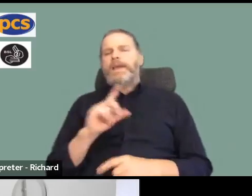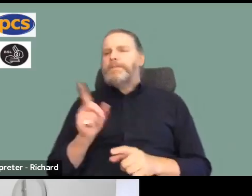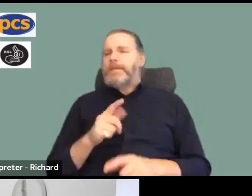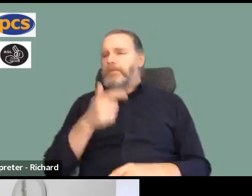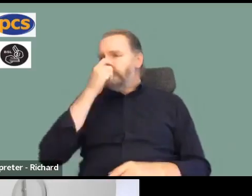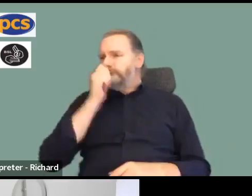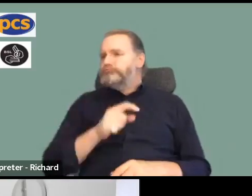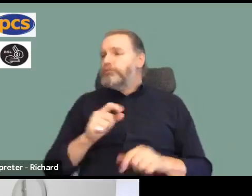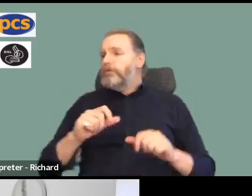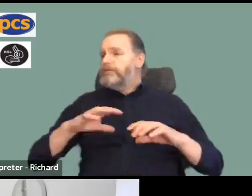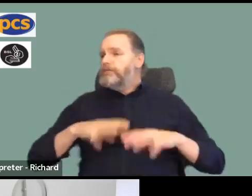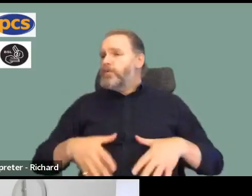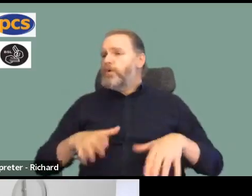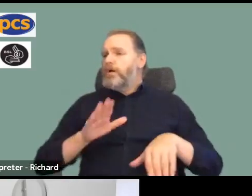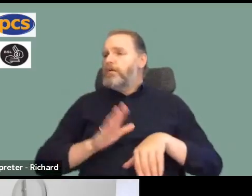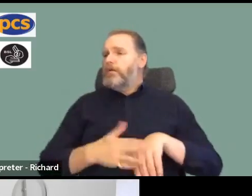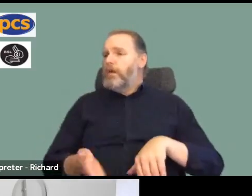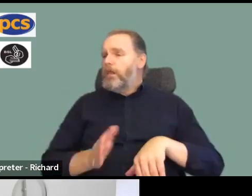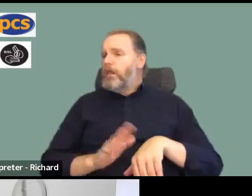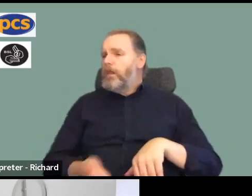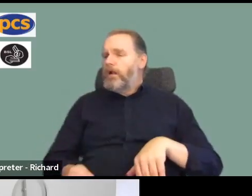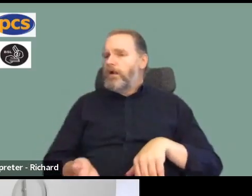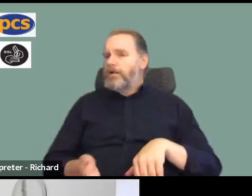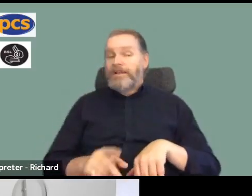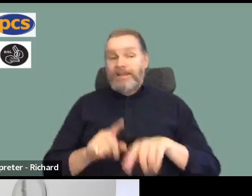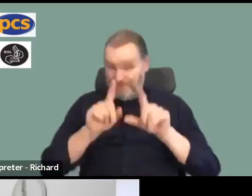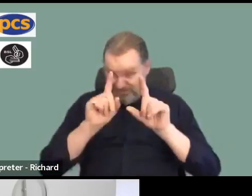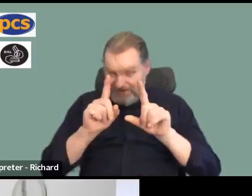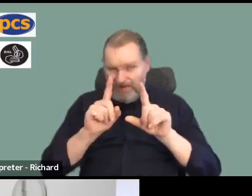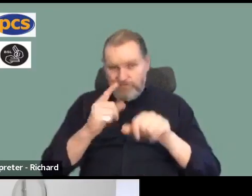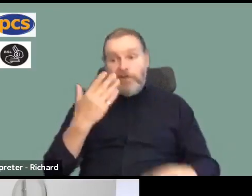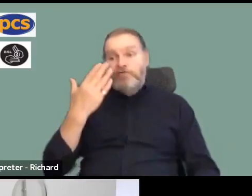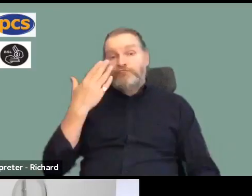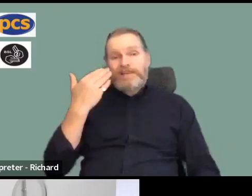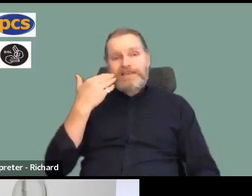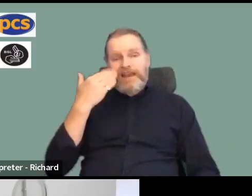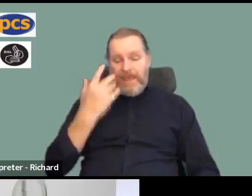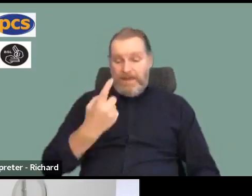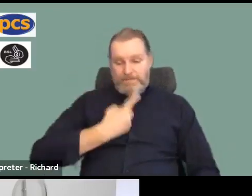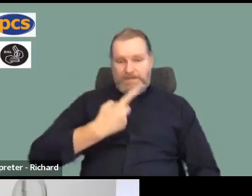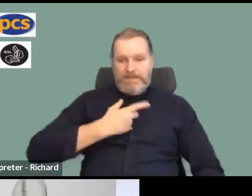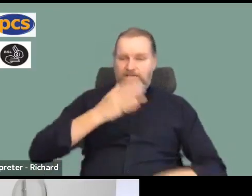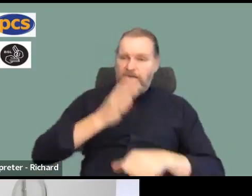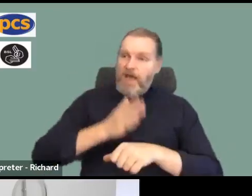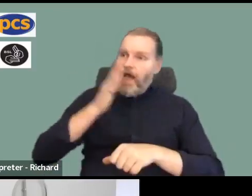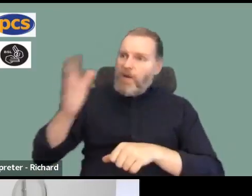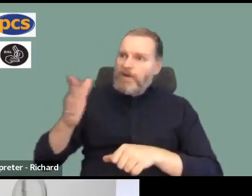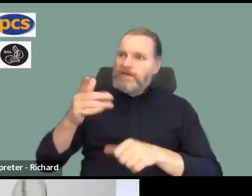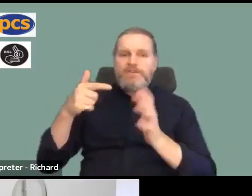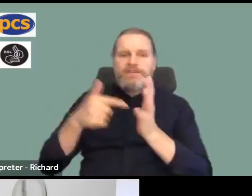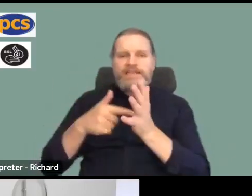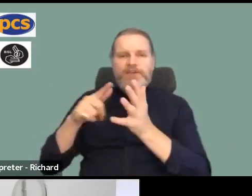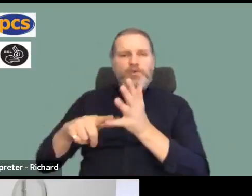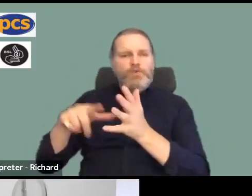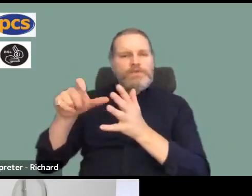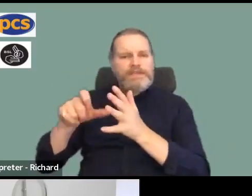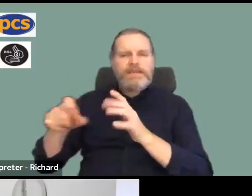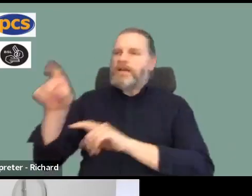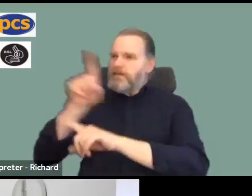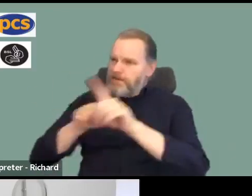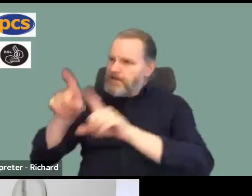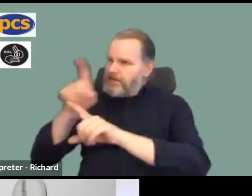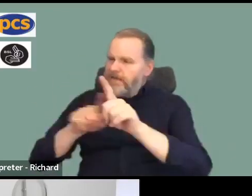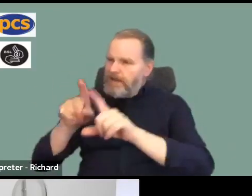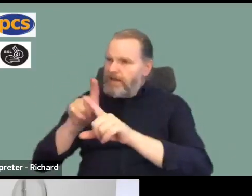I mean, somebody made the point at a recent TUC meeting I went to that a lot of people are looking at the RMT and the Communication Workers Union, and obviously